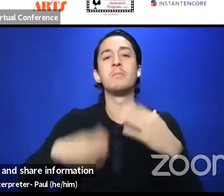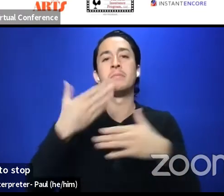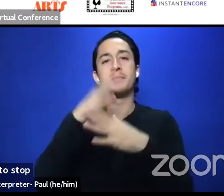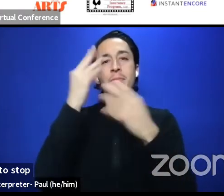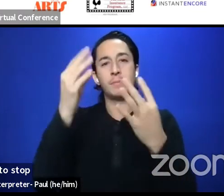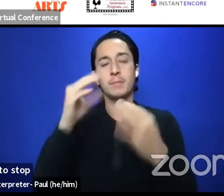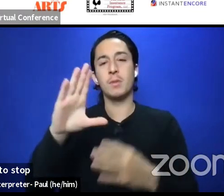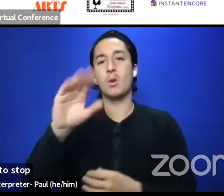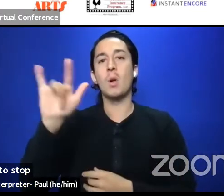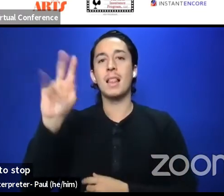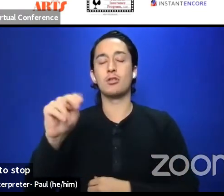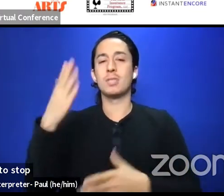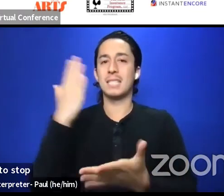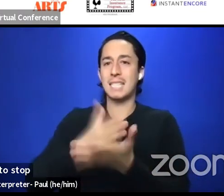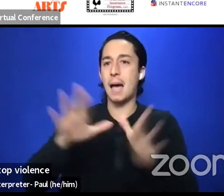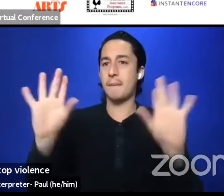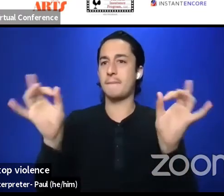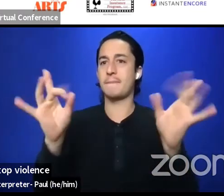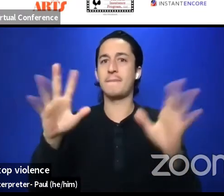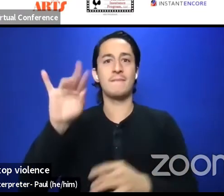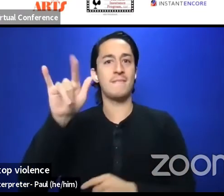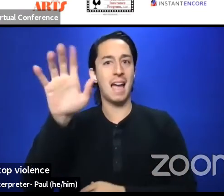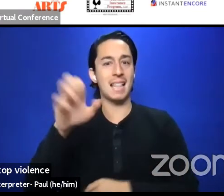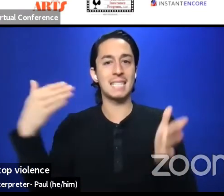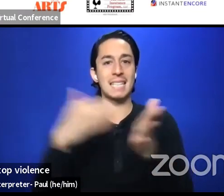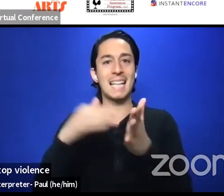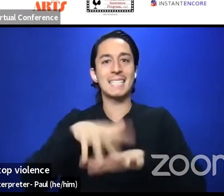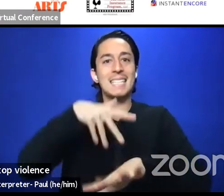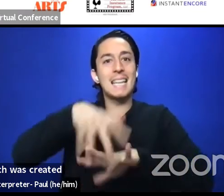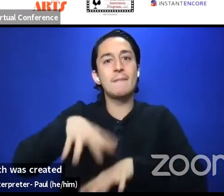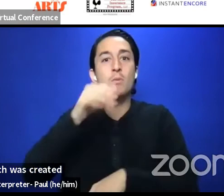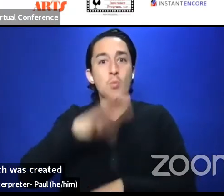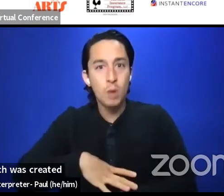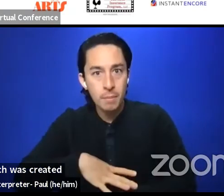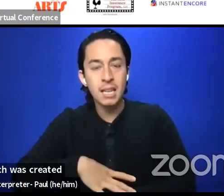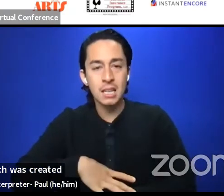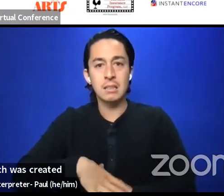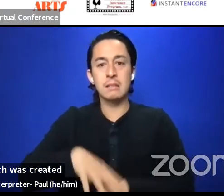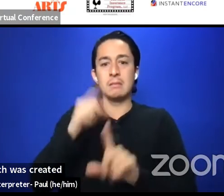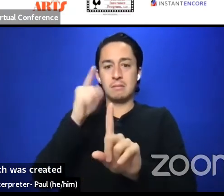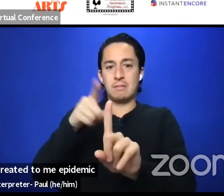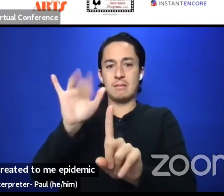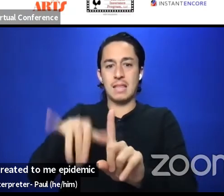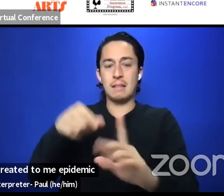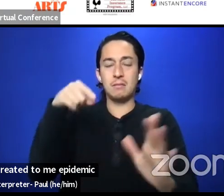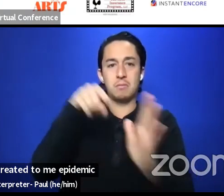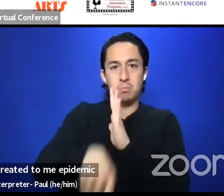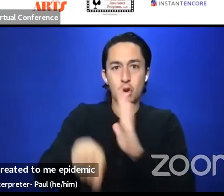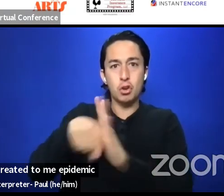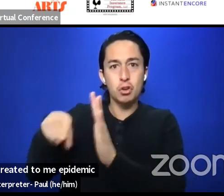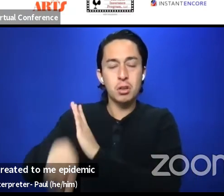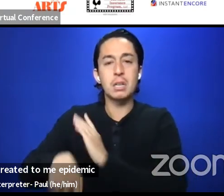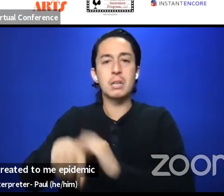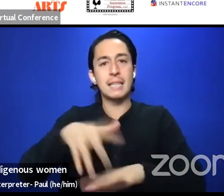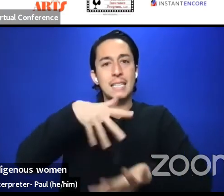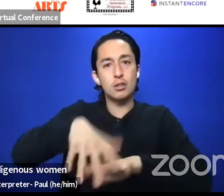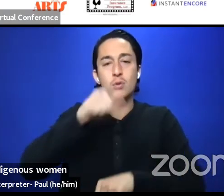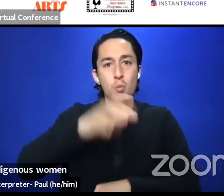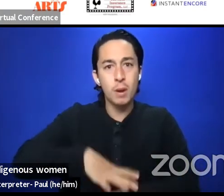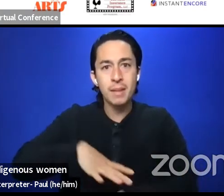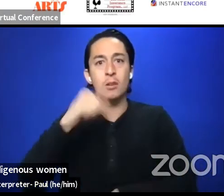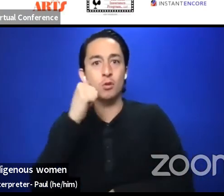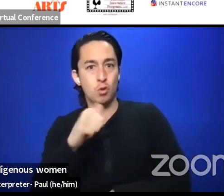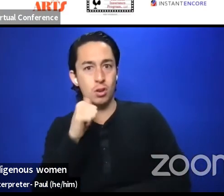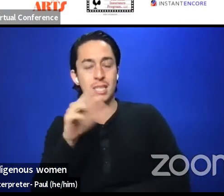Against Native Women, which was created to end the epidemic of missing and murdered Indigenous women, girls, and